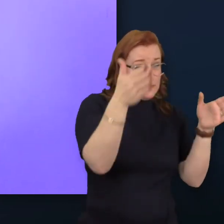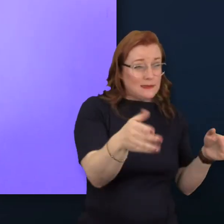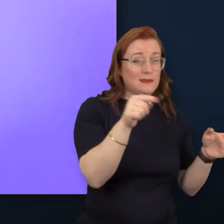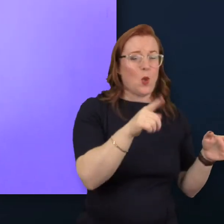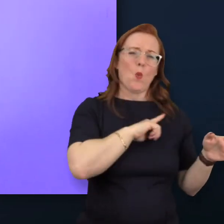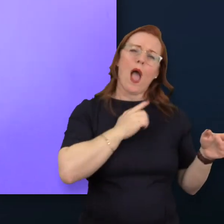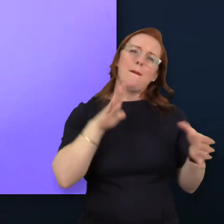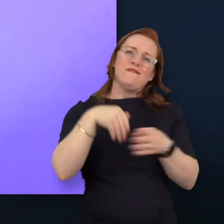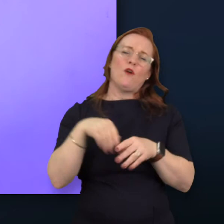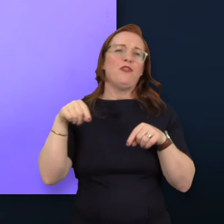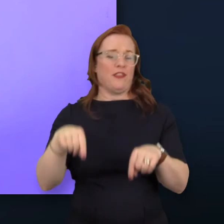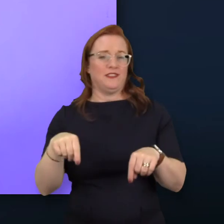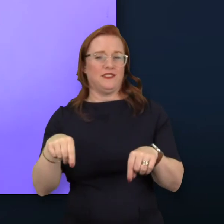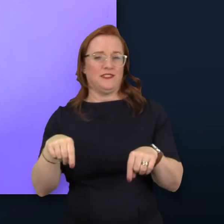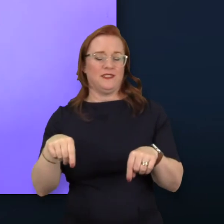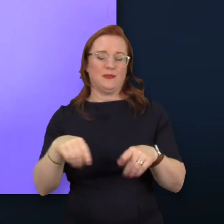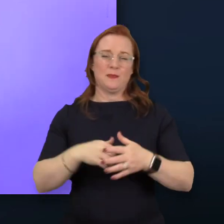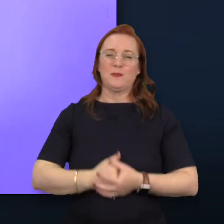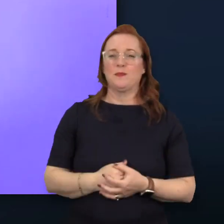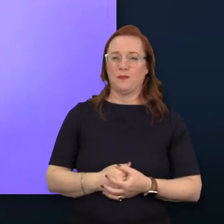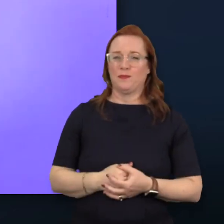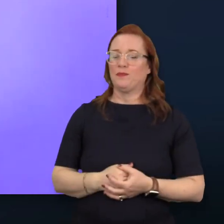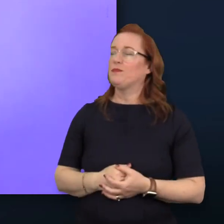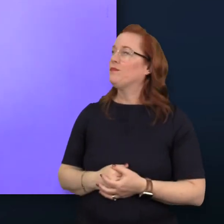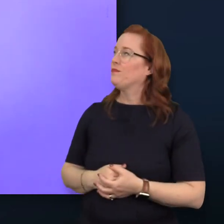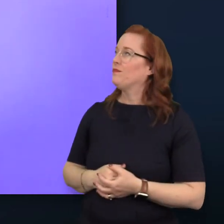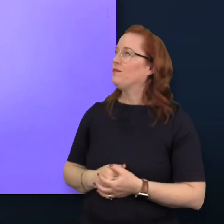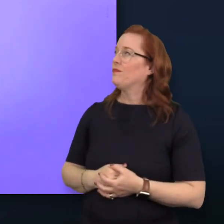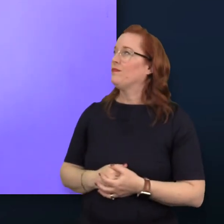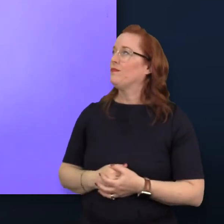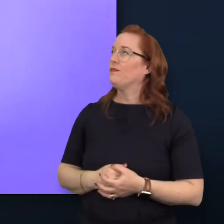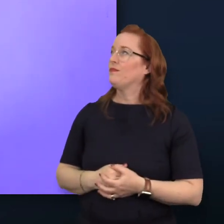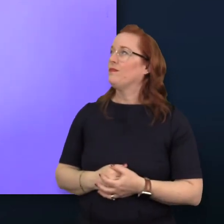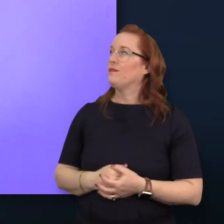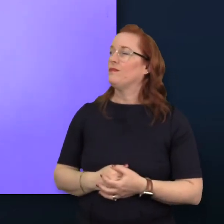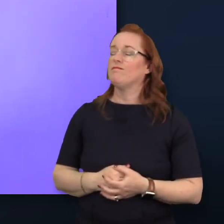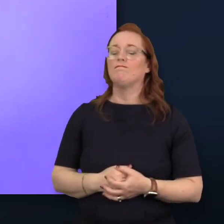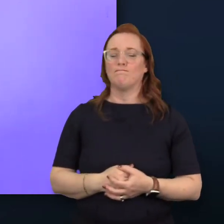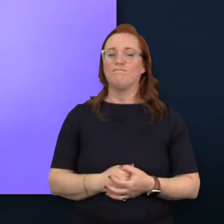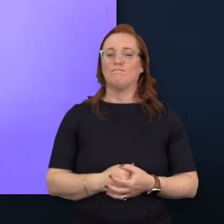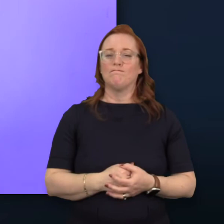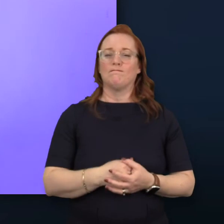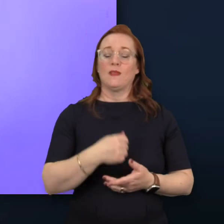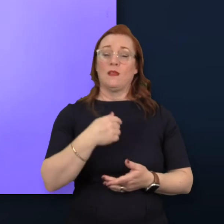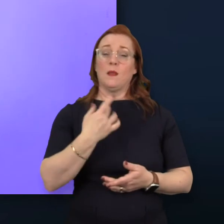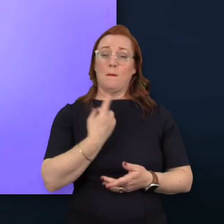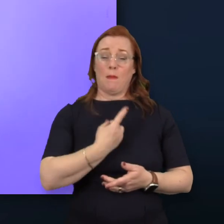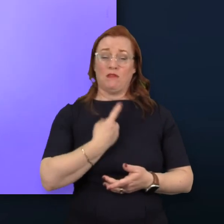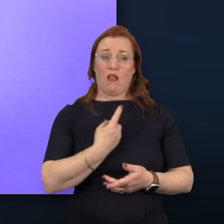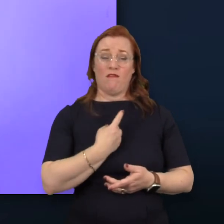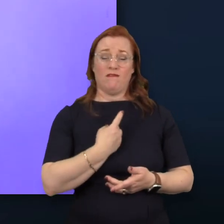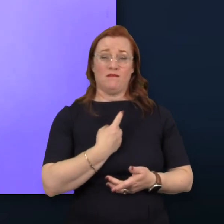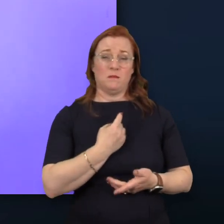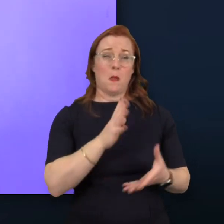side of our industry. I'm standing here talking to you about GAIN. Well, as well as